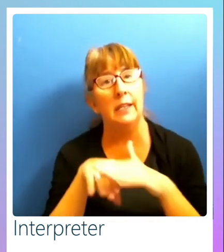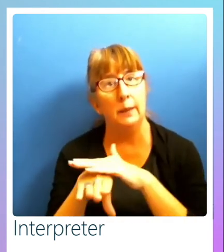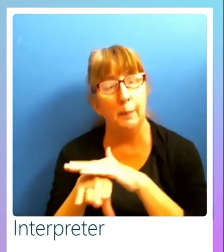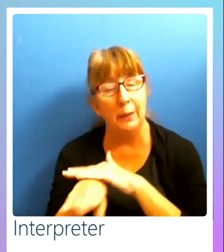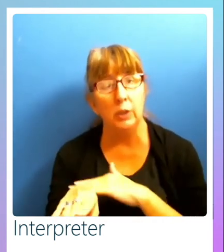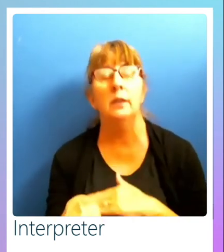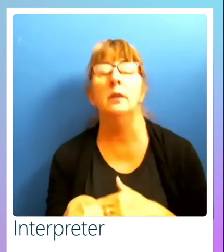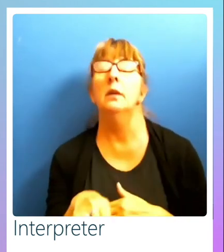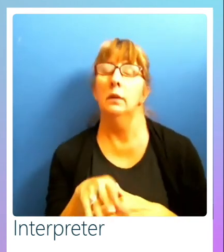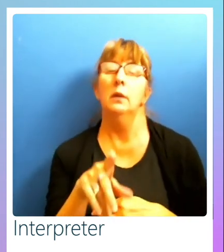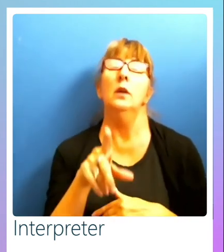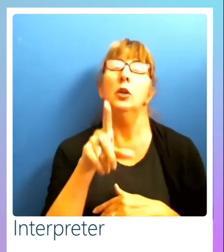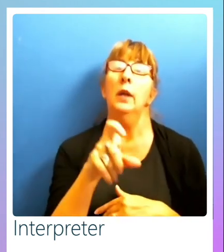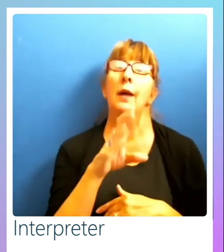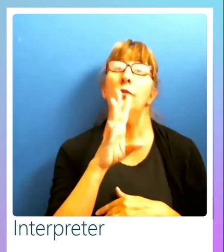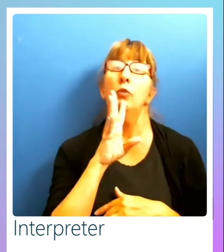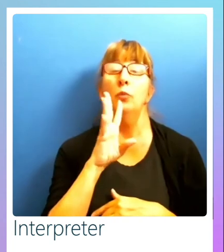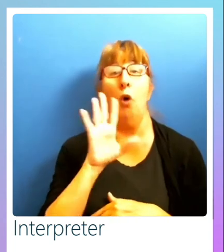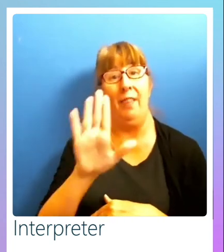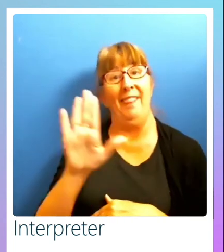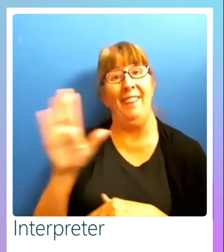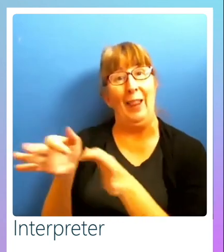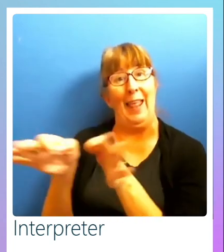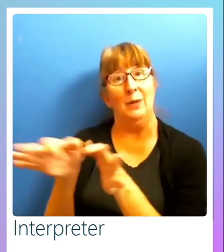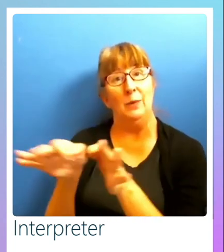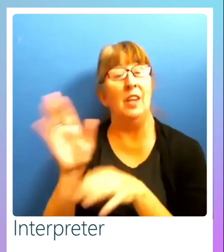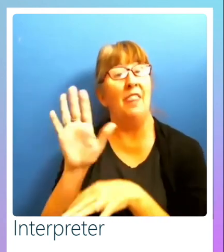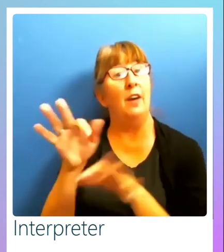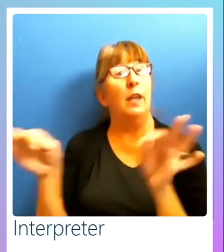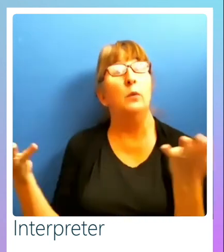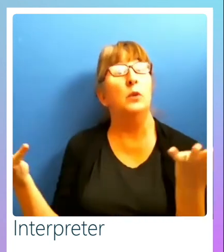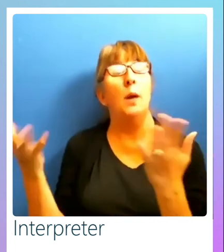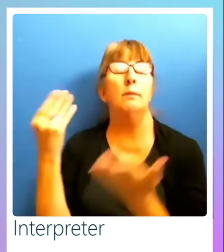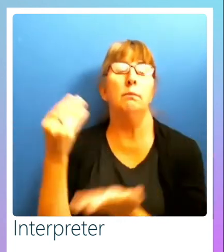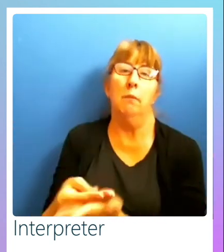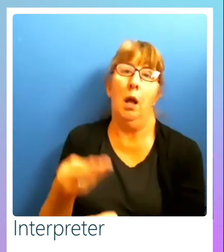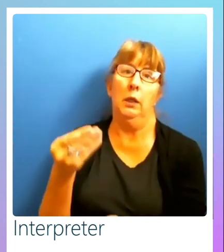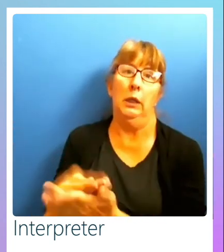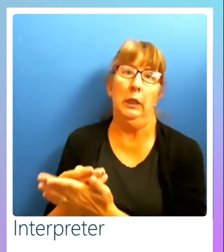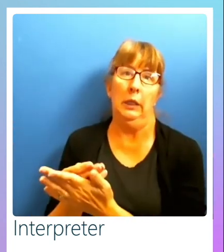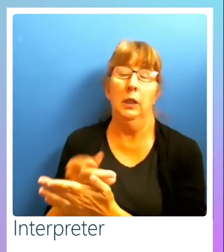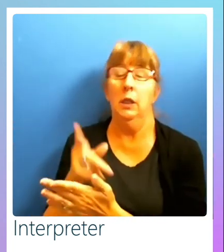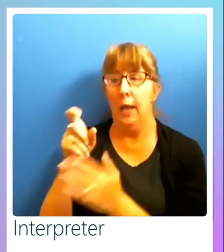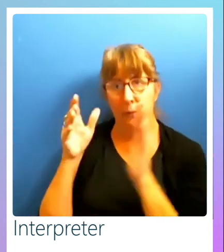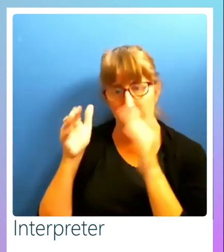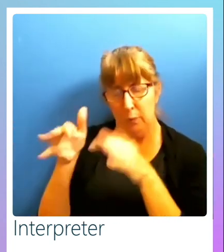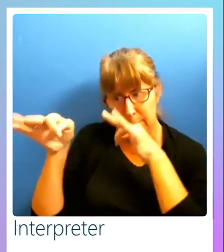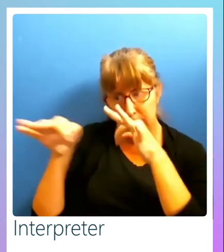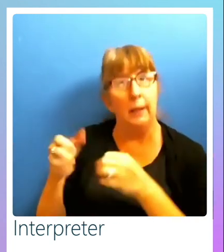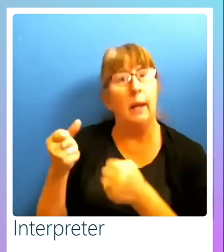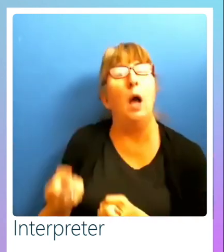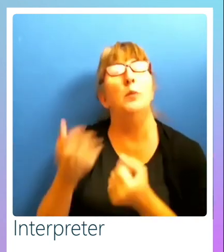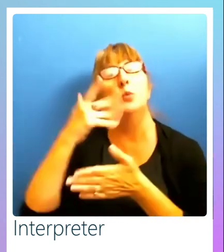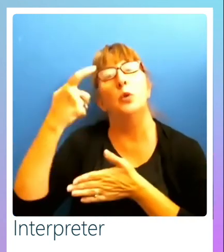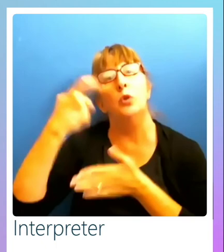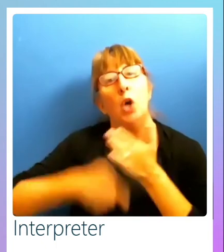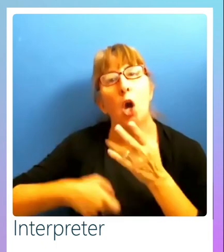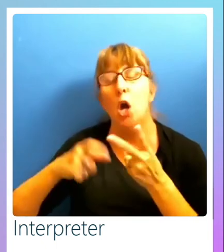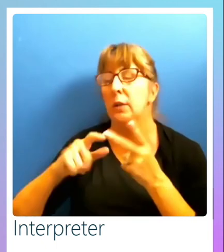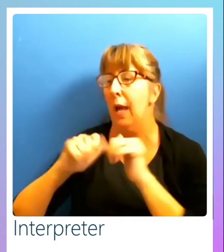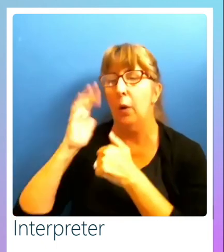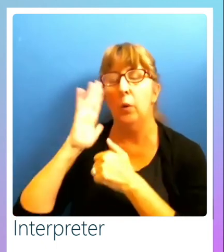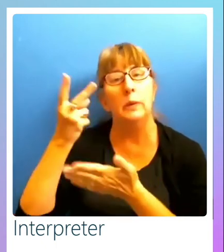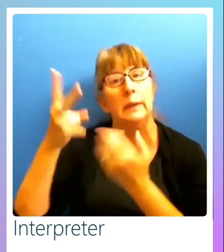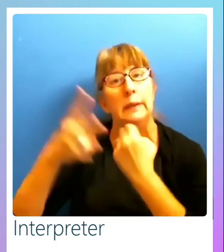you're going to have to talk their language. And their language is going to be money. And they're going to want to know, how much is this going to cost me? How is this going to save me